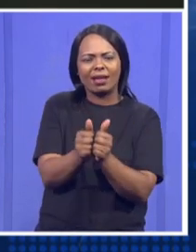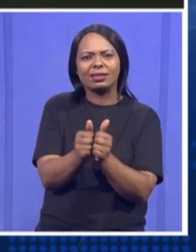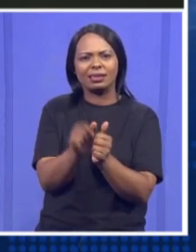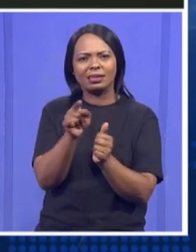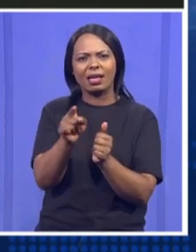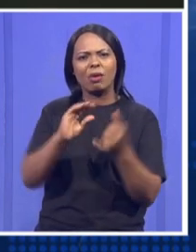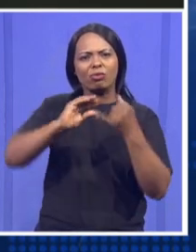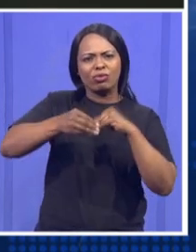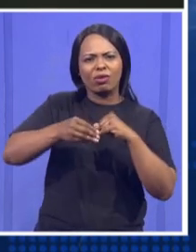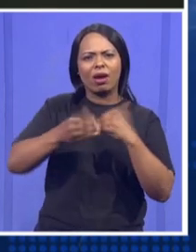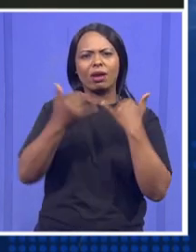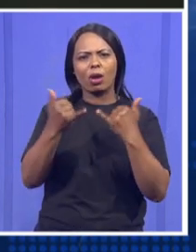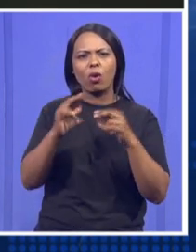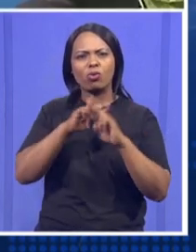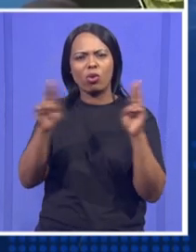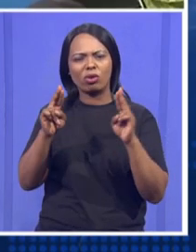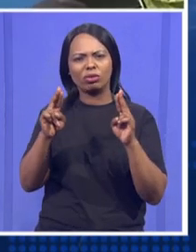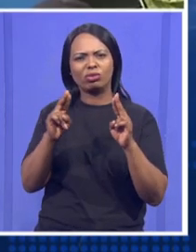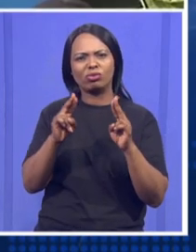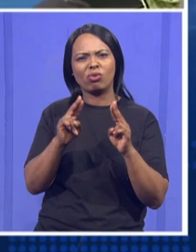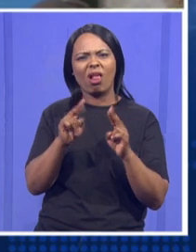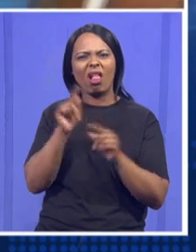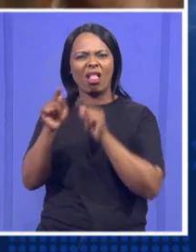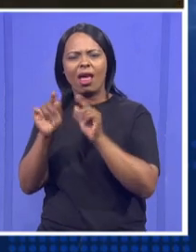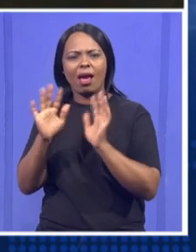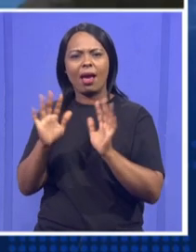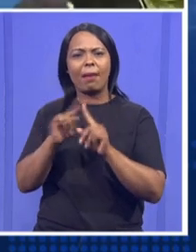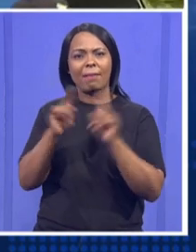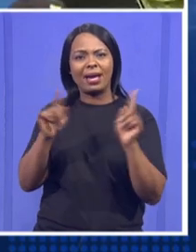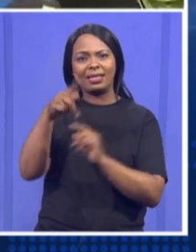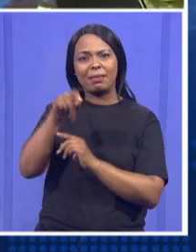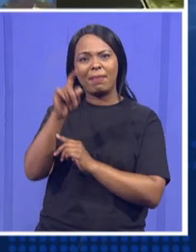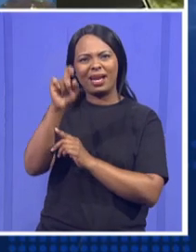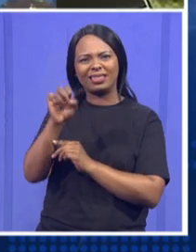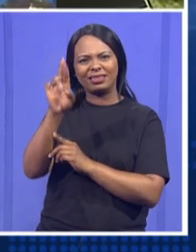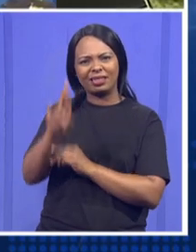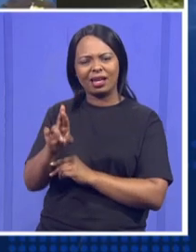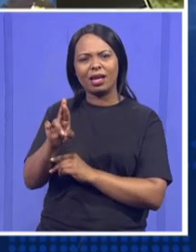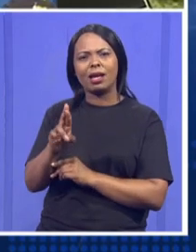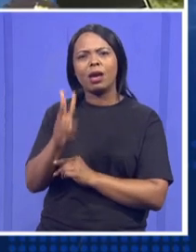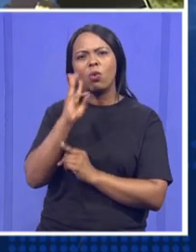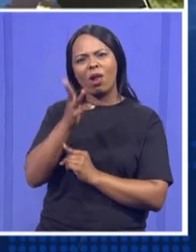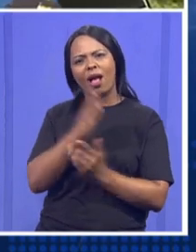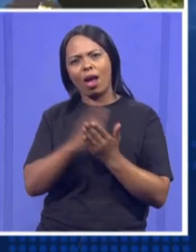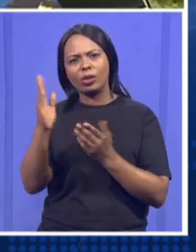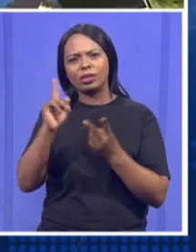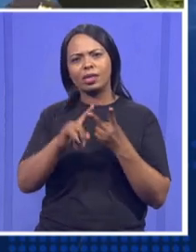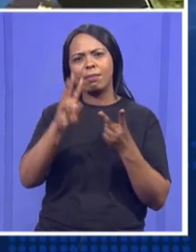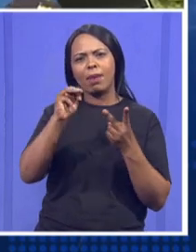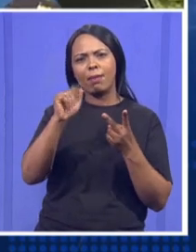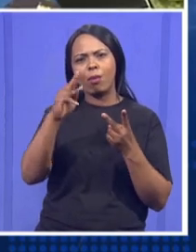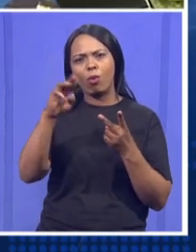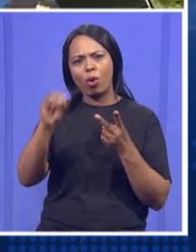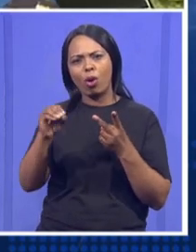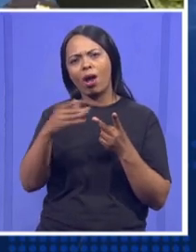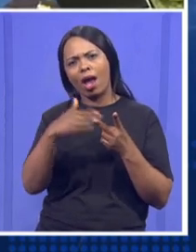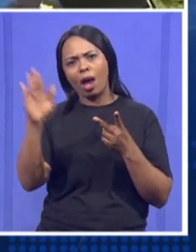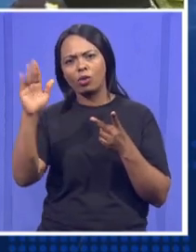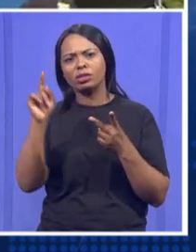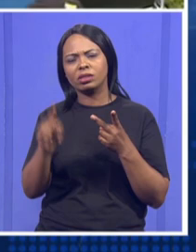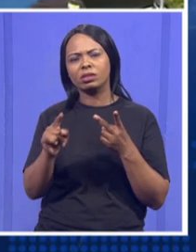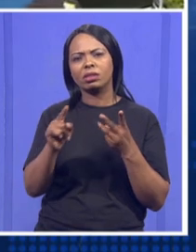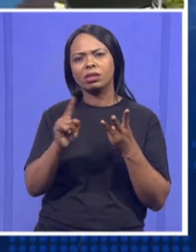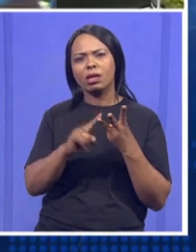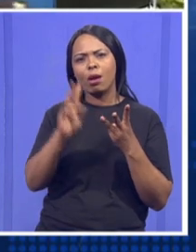not to push them and so on. But I think Pakistan will go out, Mamabolo might also go out, and also Mukete,